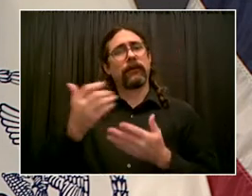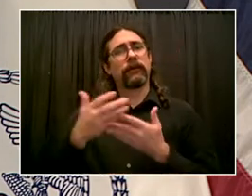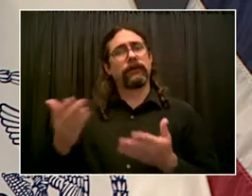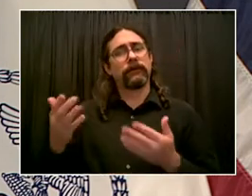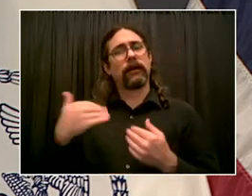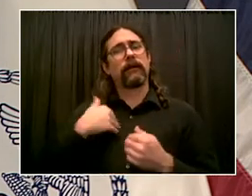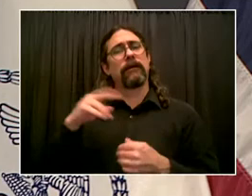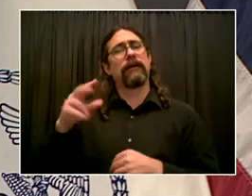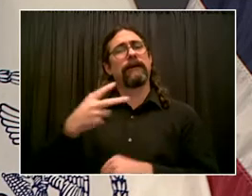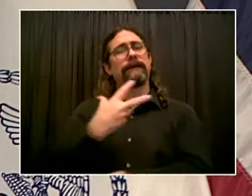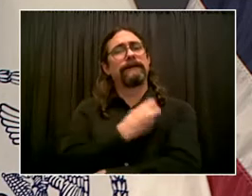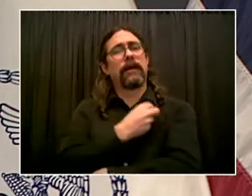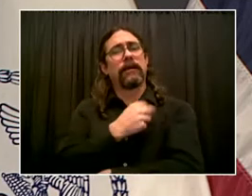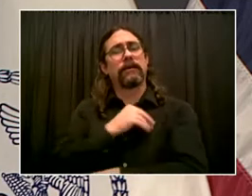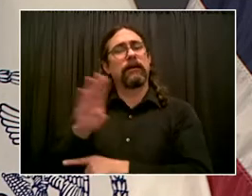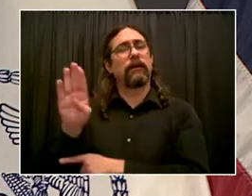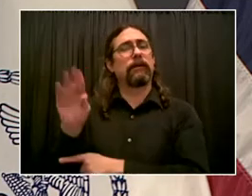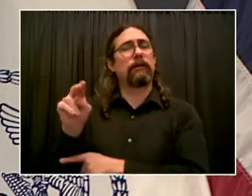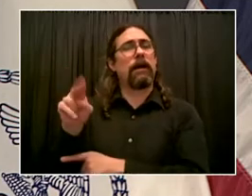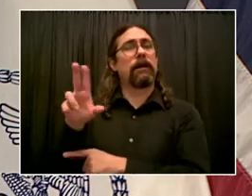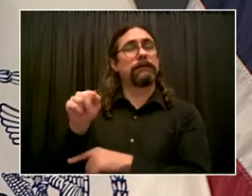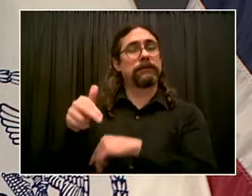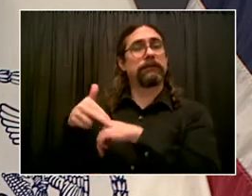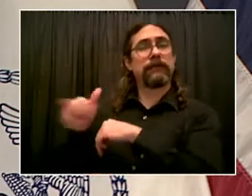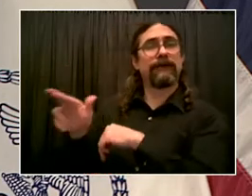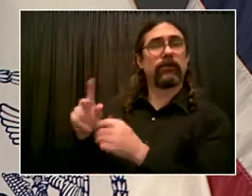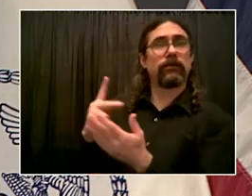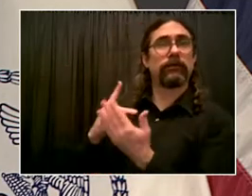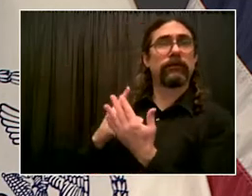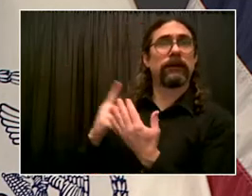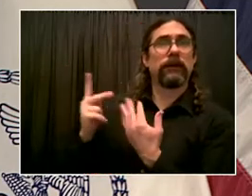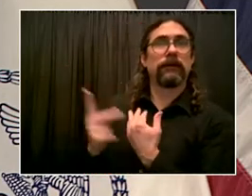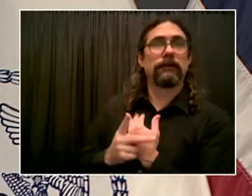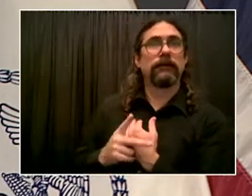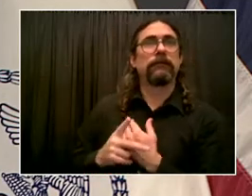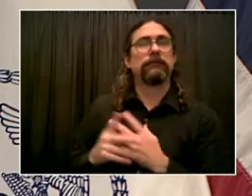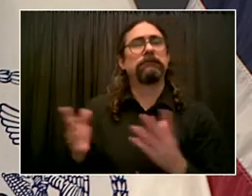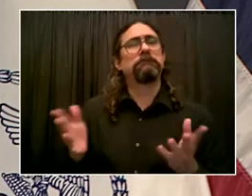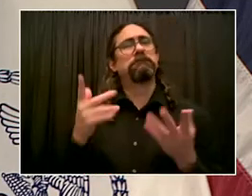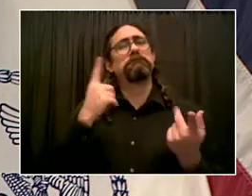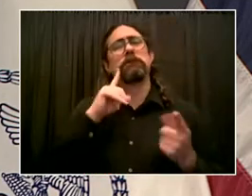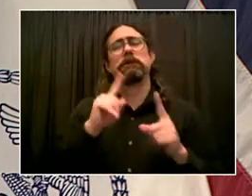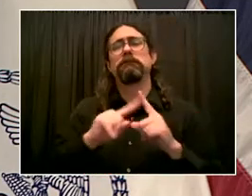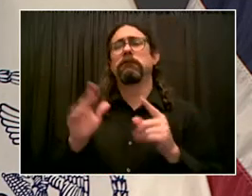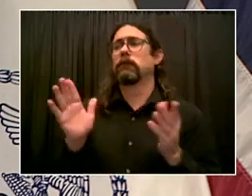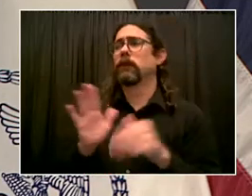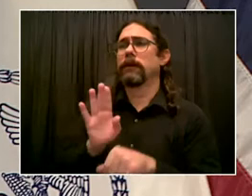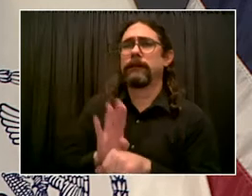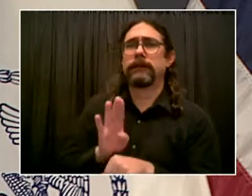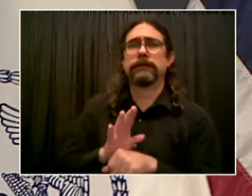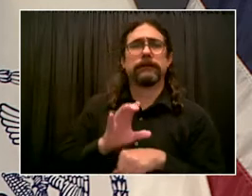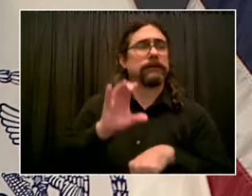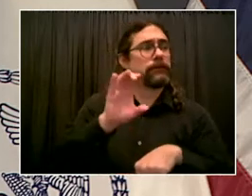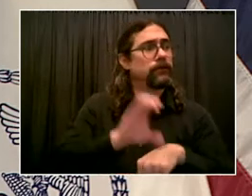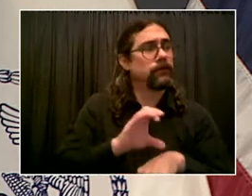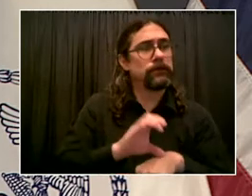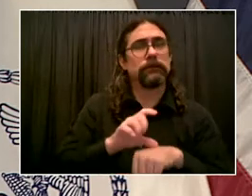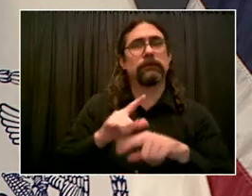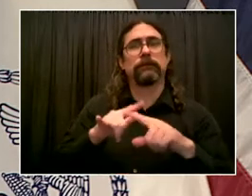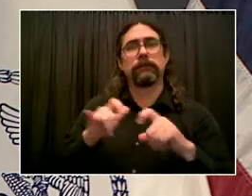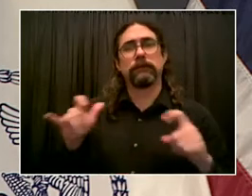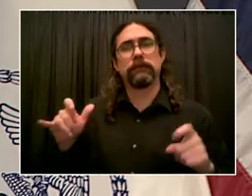businesses, houses of worship, you name it. Local organizations, local gathering places,